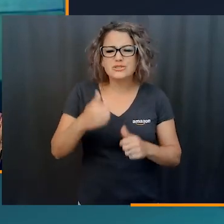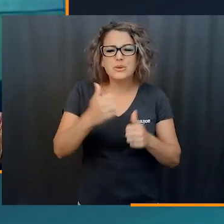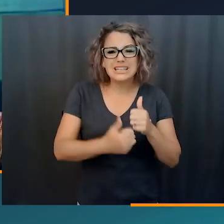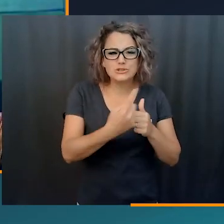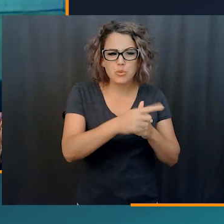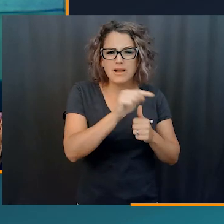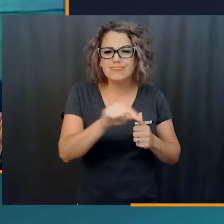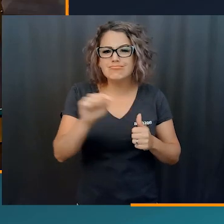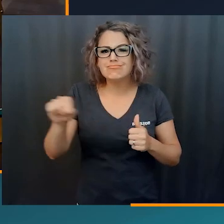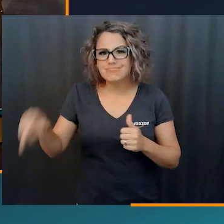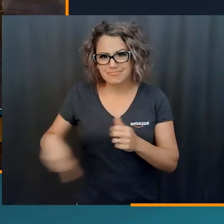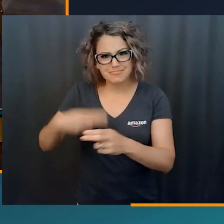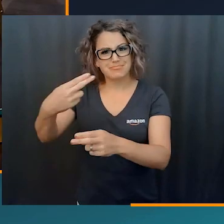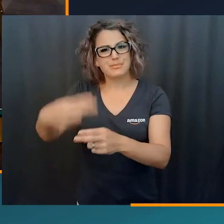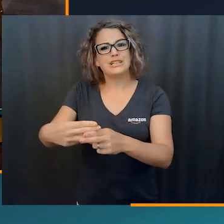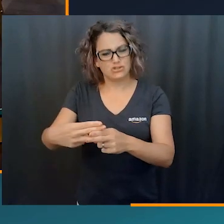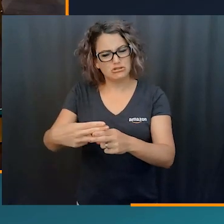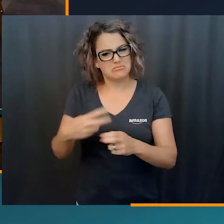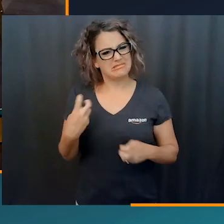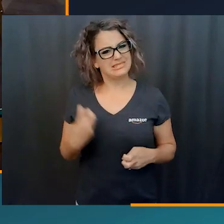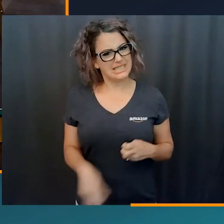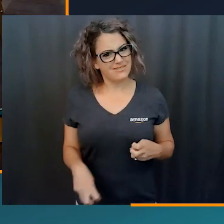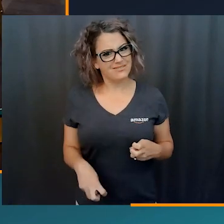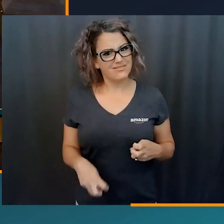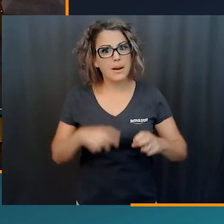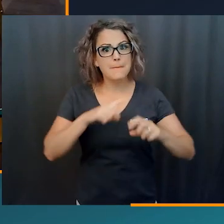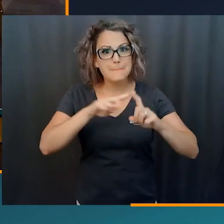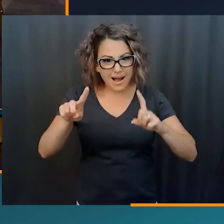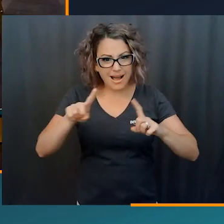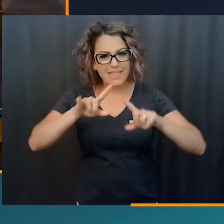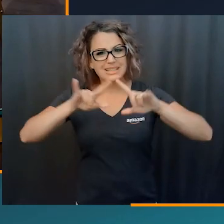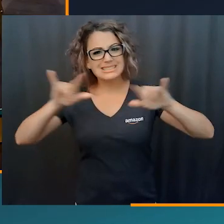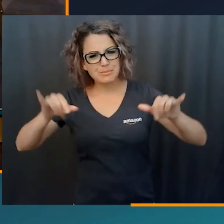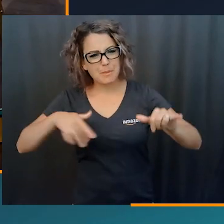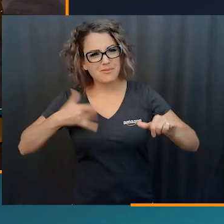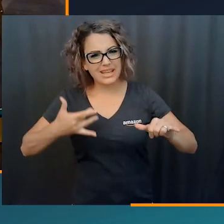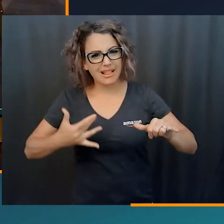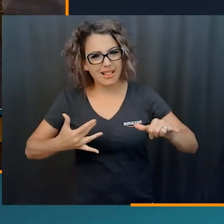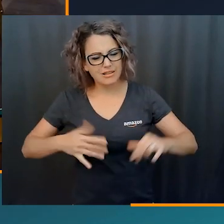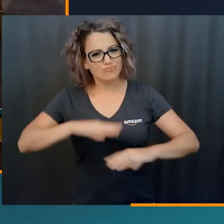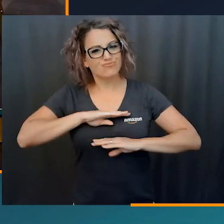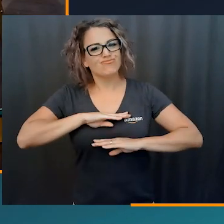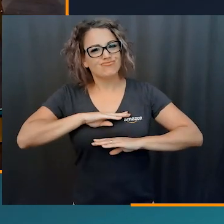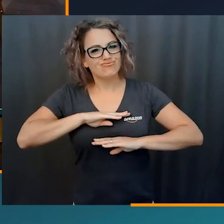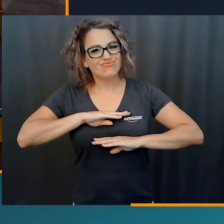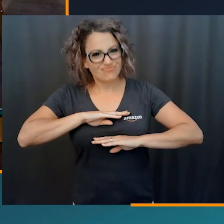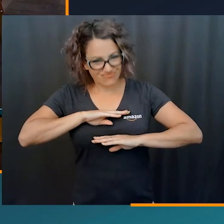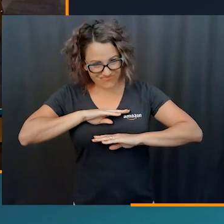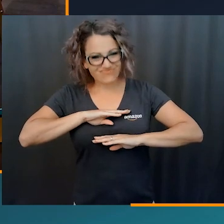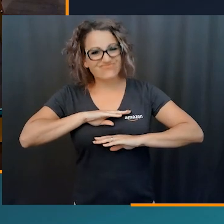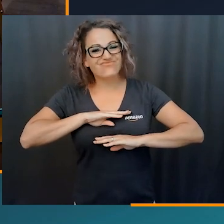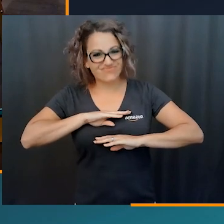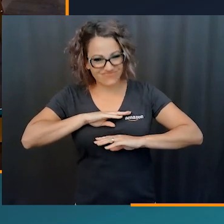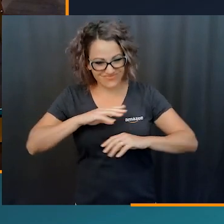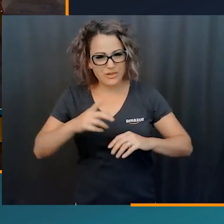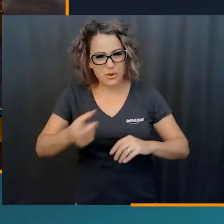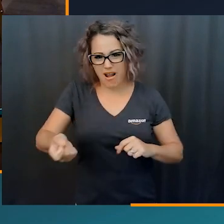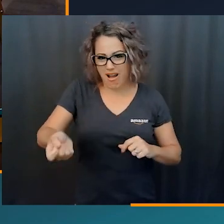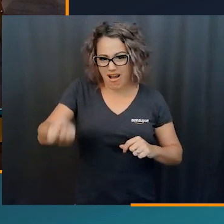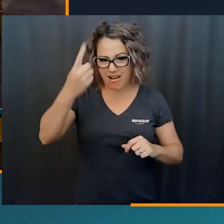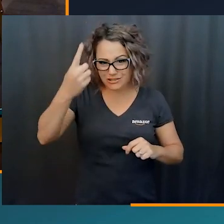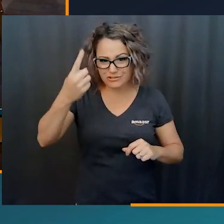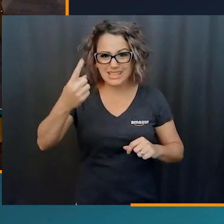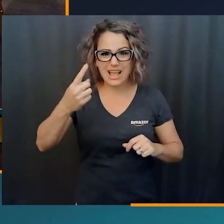absolutely love it. So, uh, each of you, um, you know, mentioned that there's a level of it being tough, but there's also a full fulfillment,